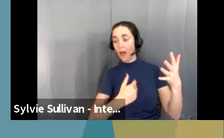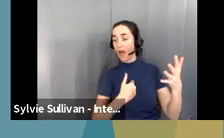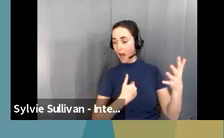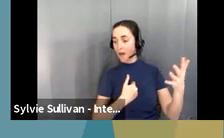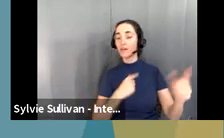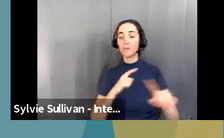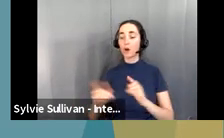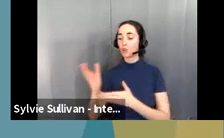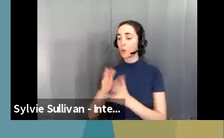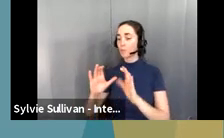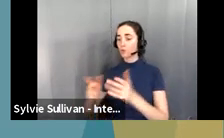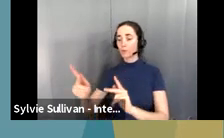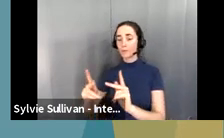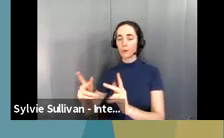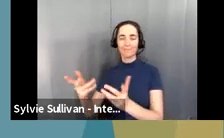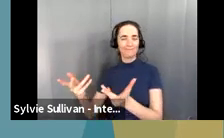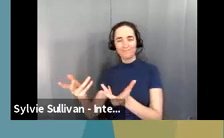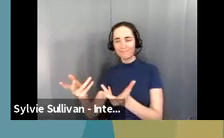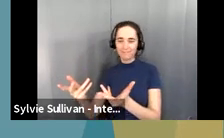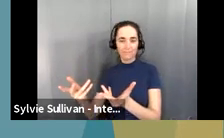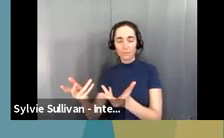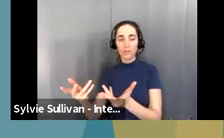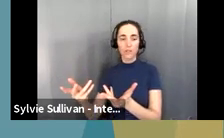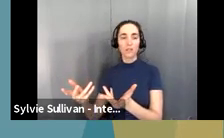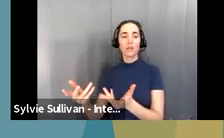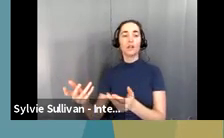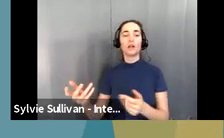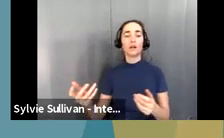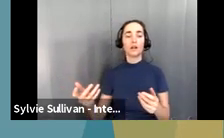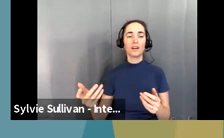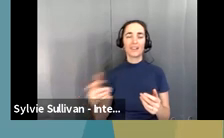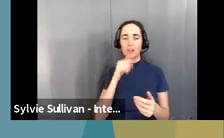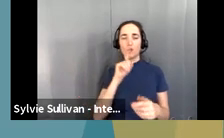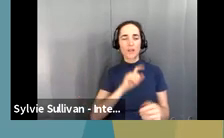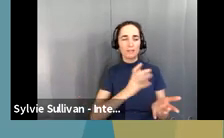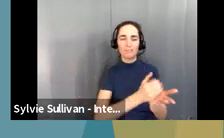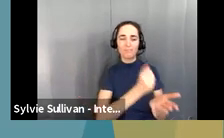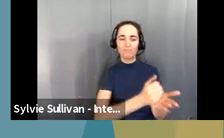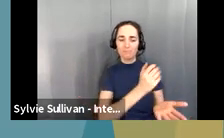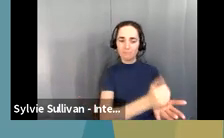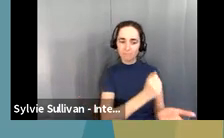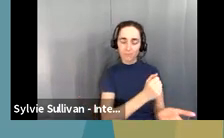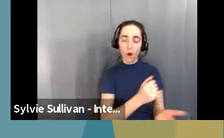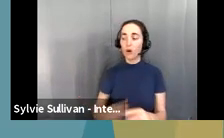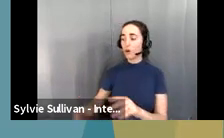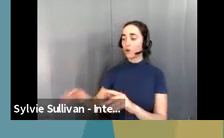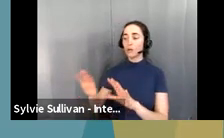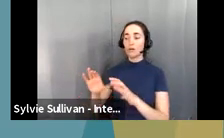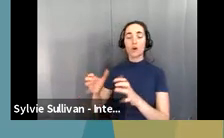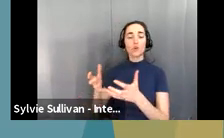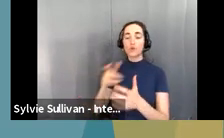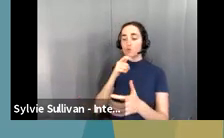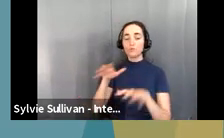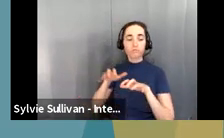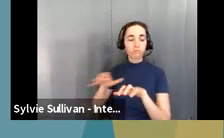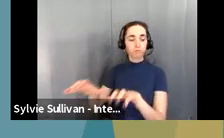populations and the population where, um, behavioral health issues exist